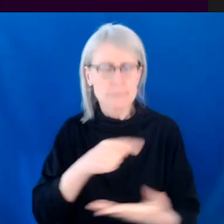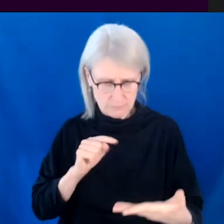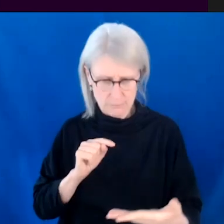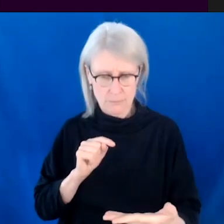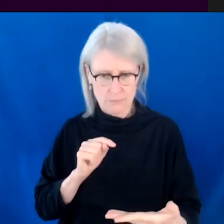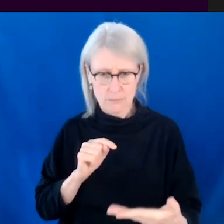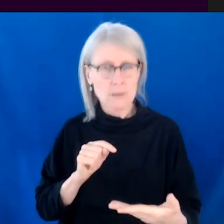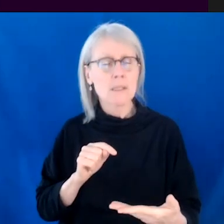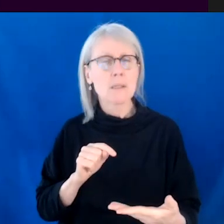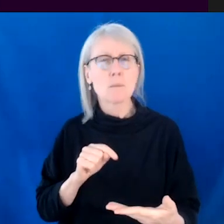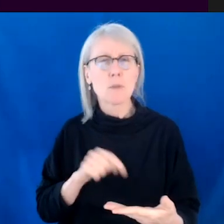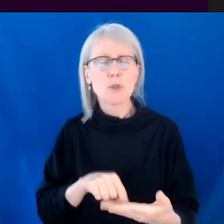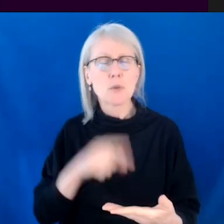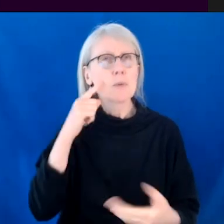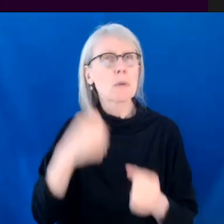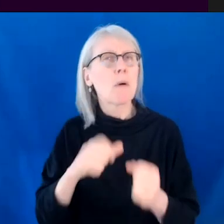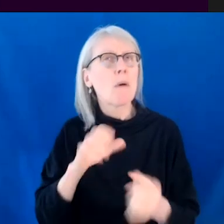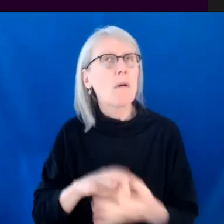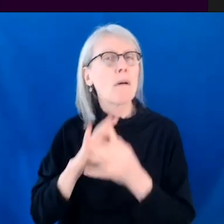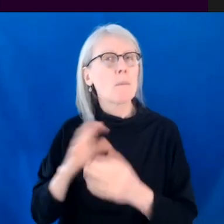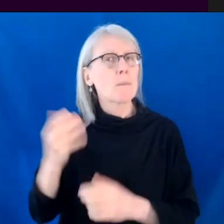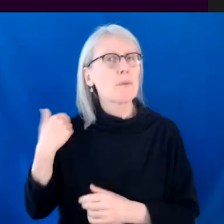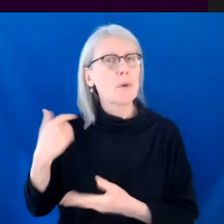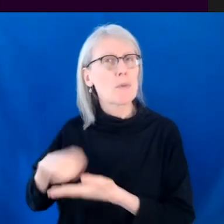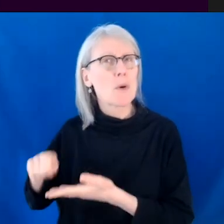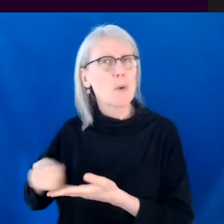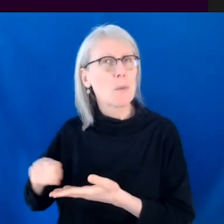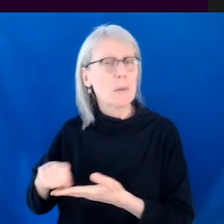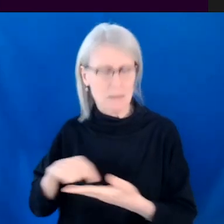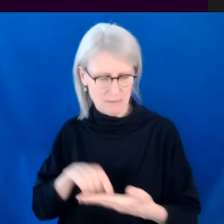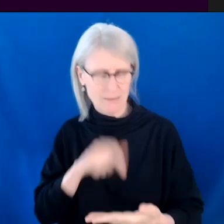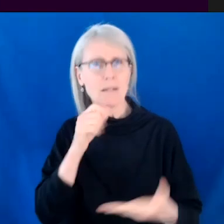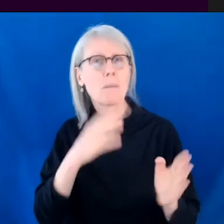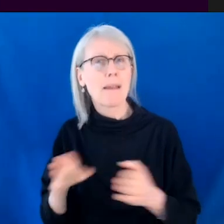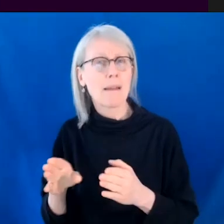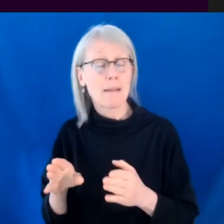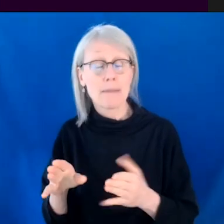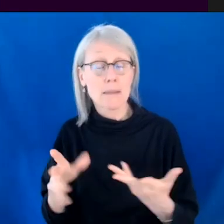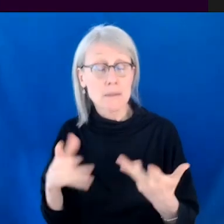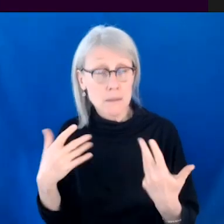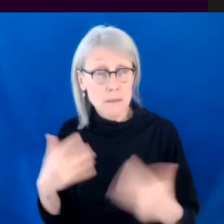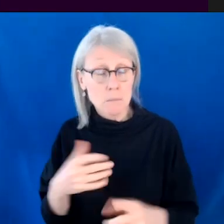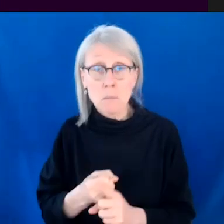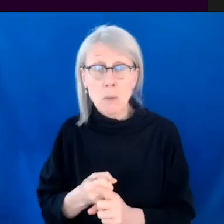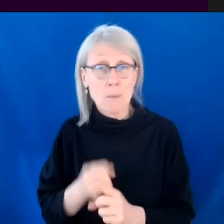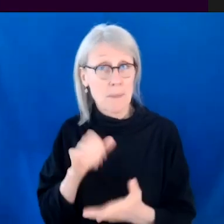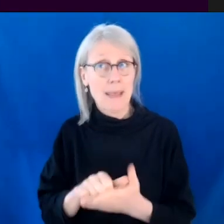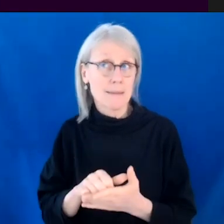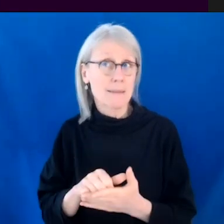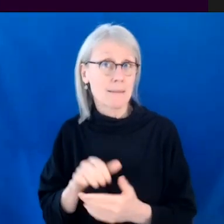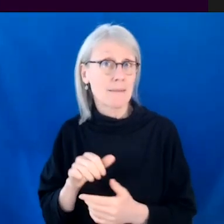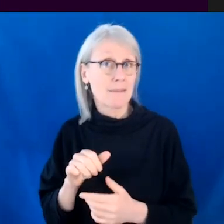and it calls back to something you wrote before in a way you didn't plan. And that's so right. And it's like, that's the magic. I mean, I